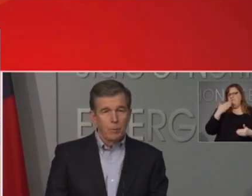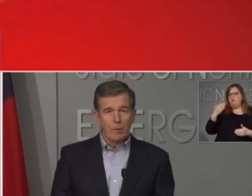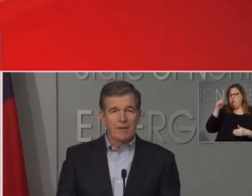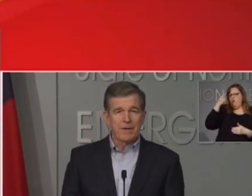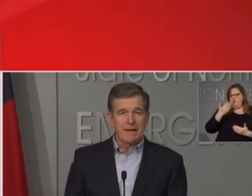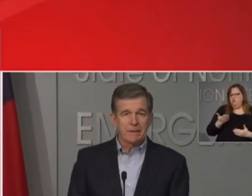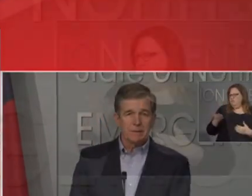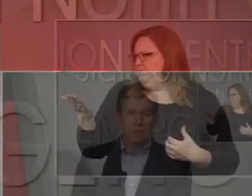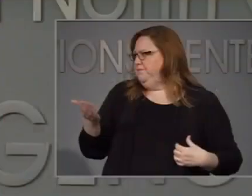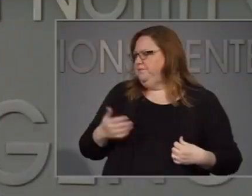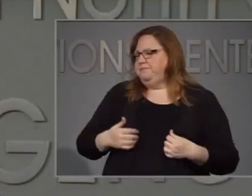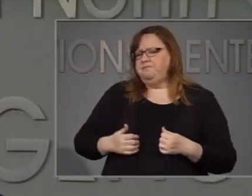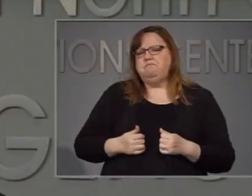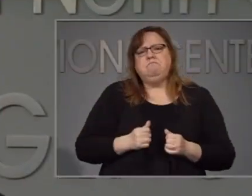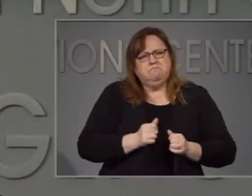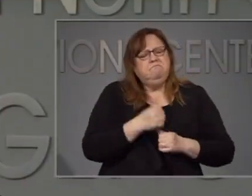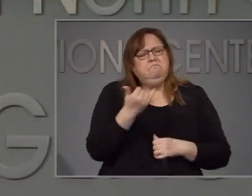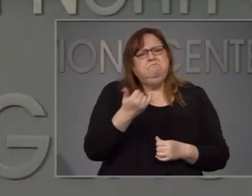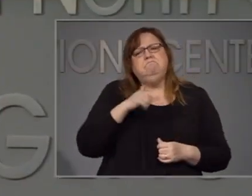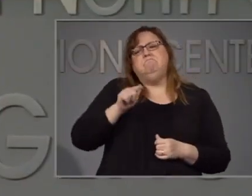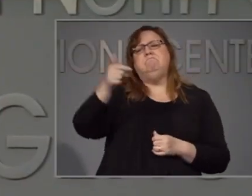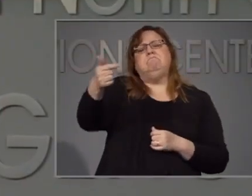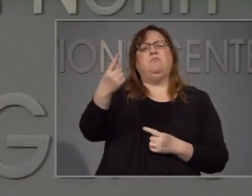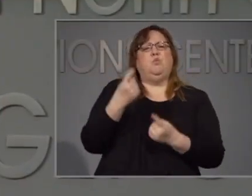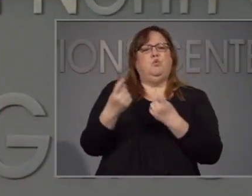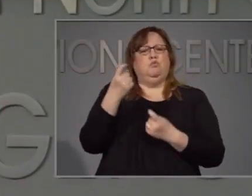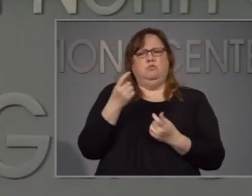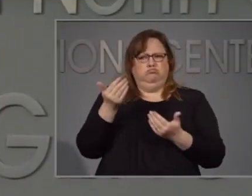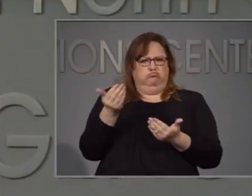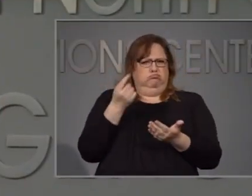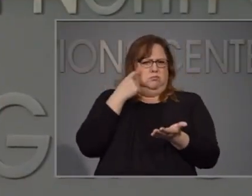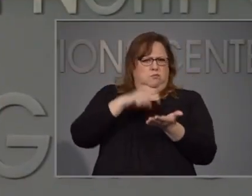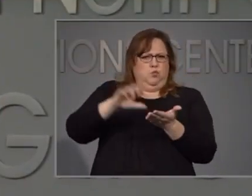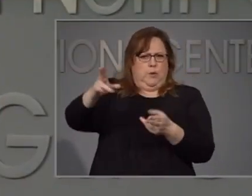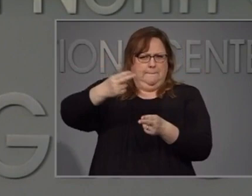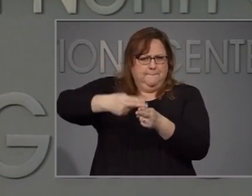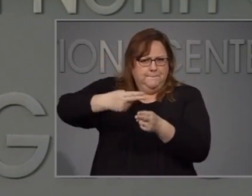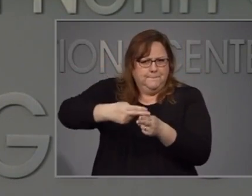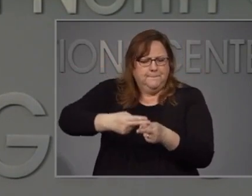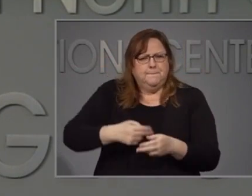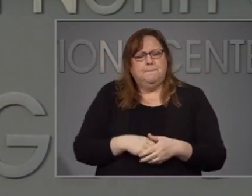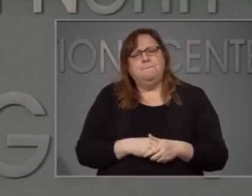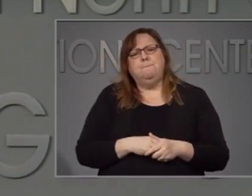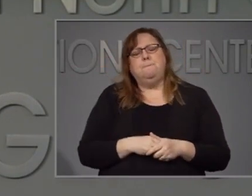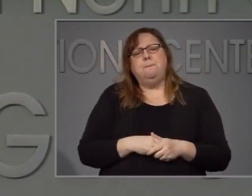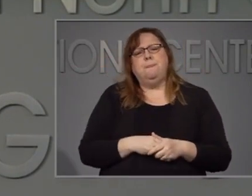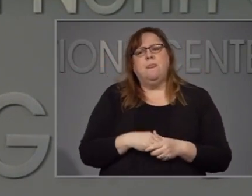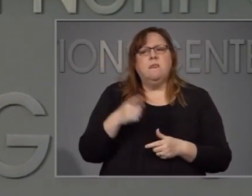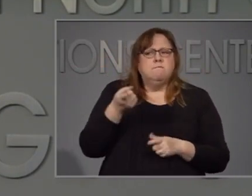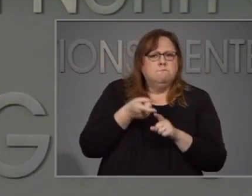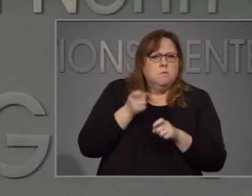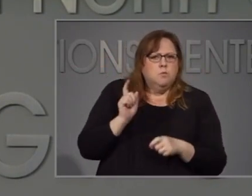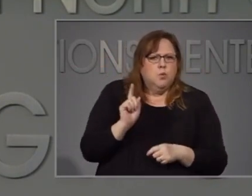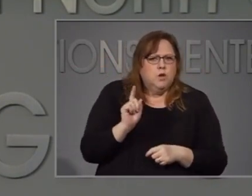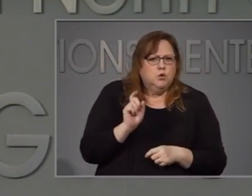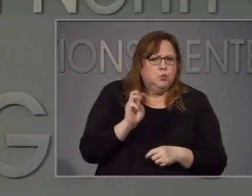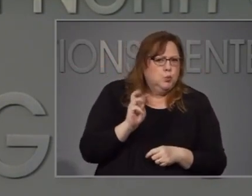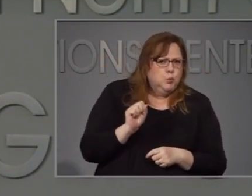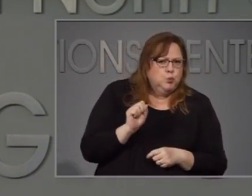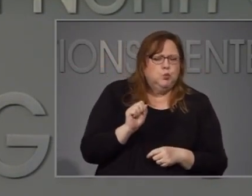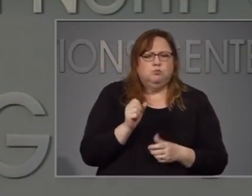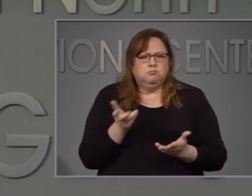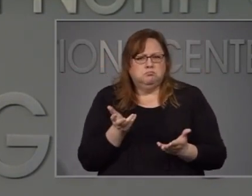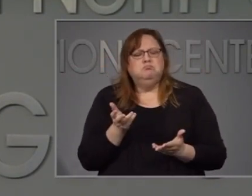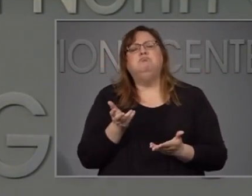We'll now take some questions. If you could identify yourself and the news organization you represent, please.